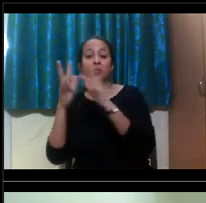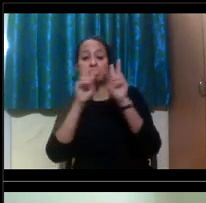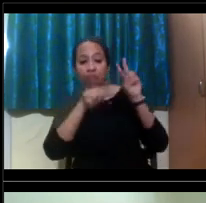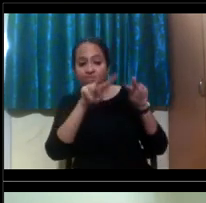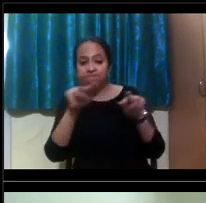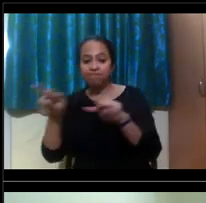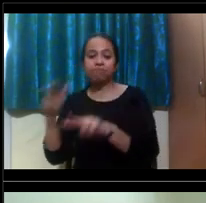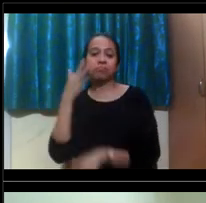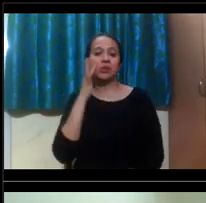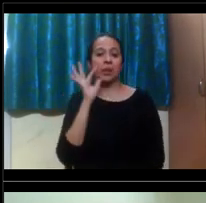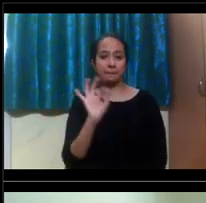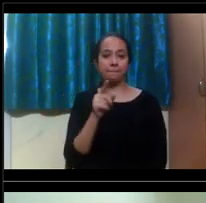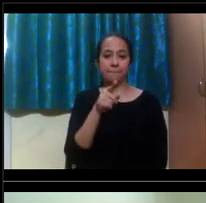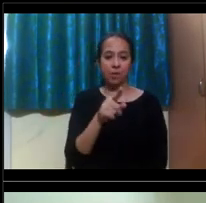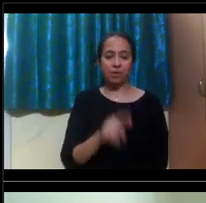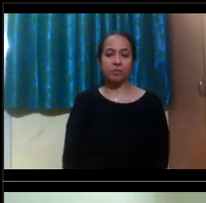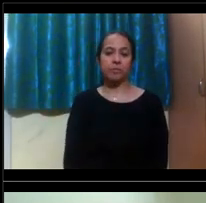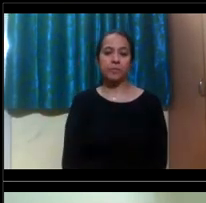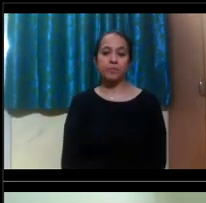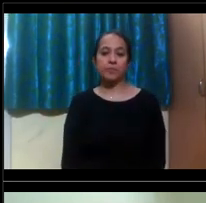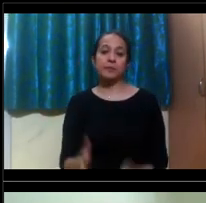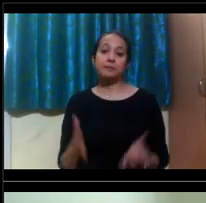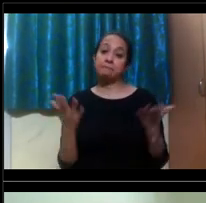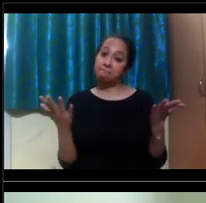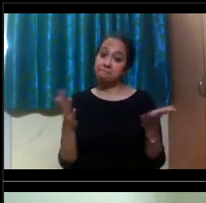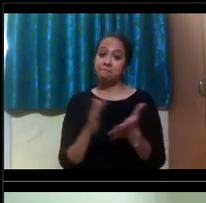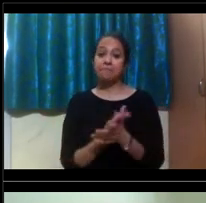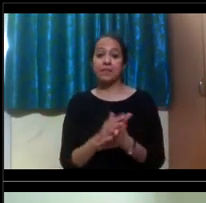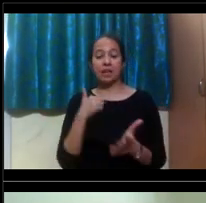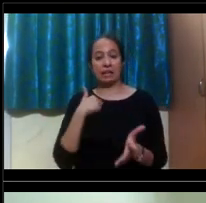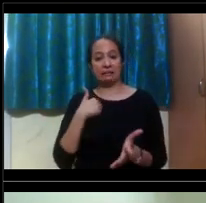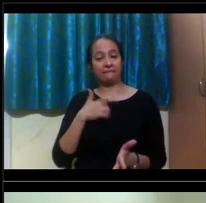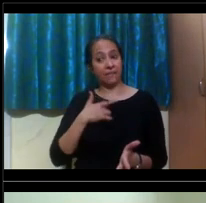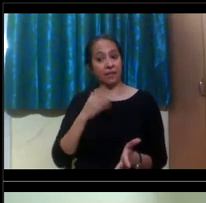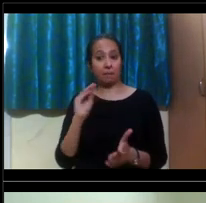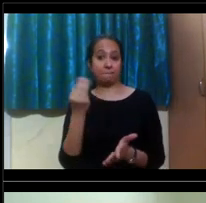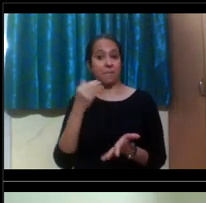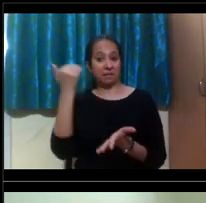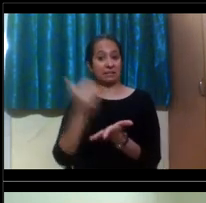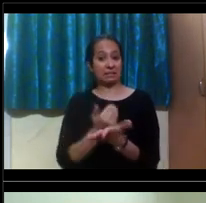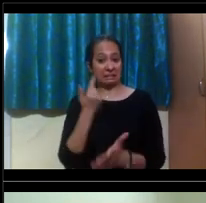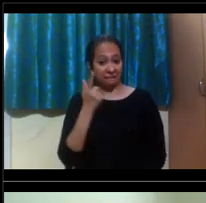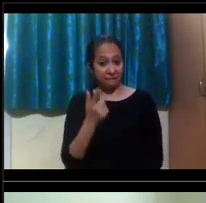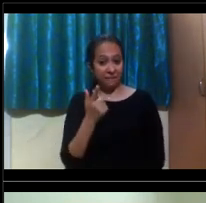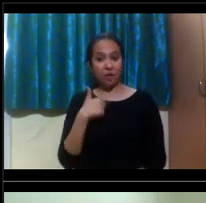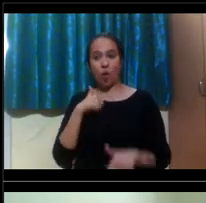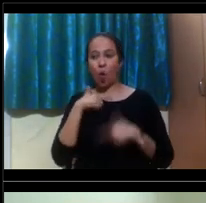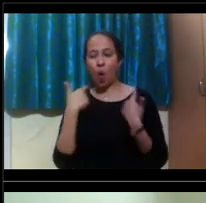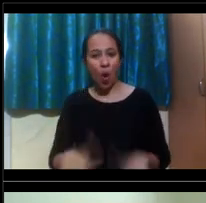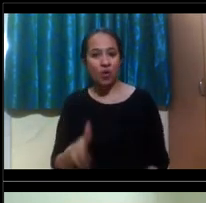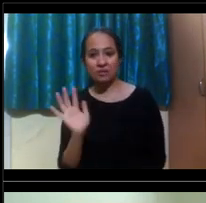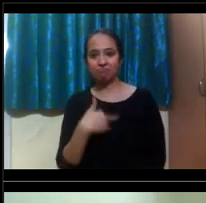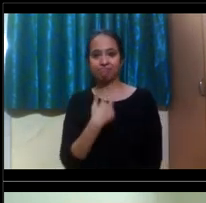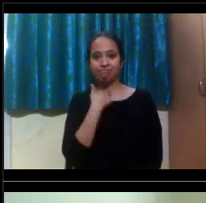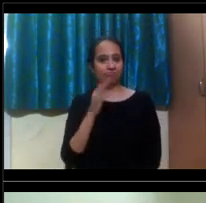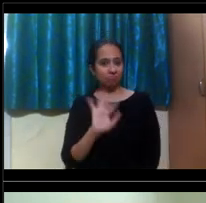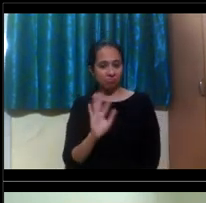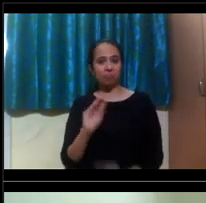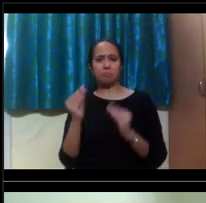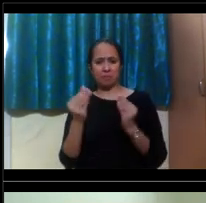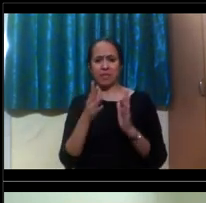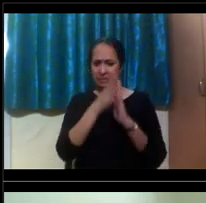Um, so, um, to be safe, I would definitely say brain, um, documentation, um, but, you know,